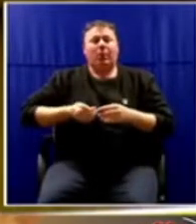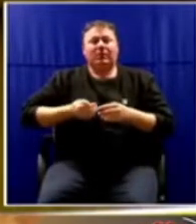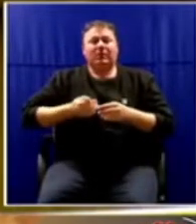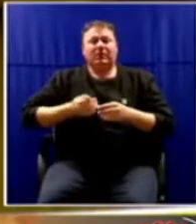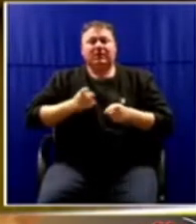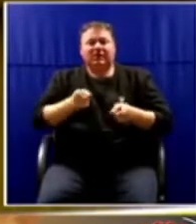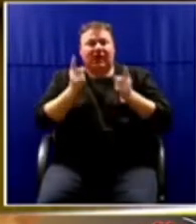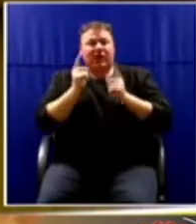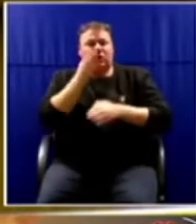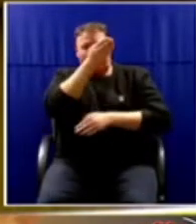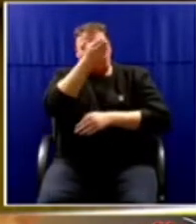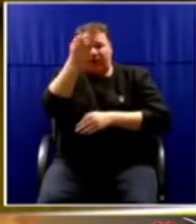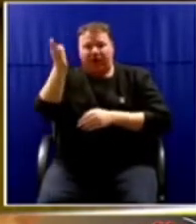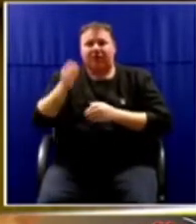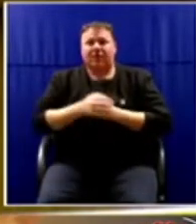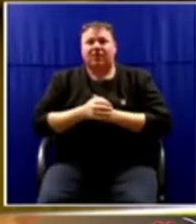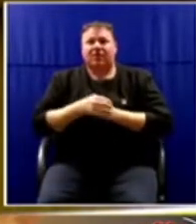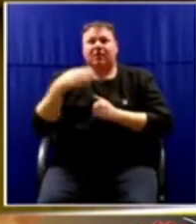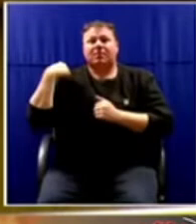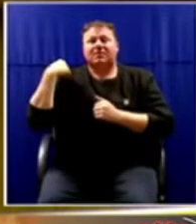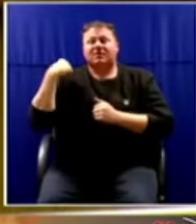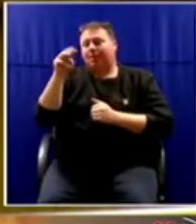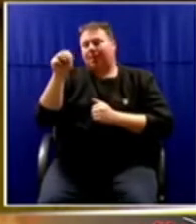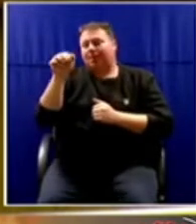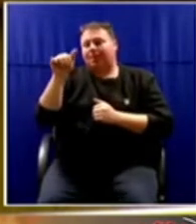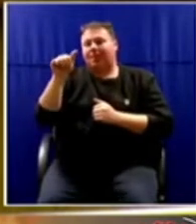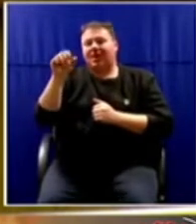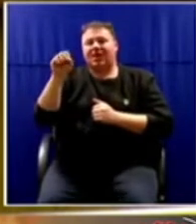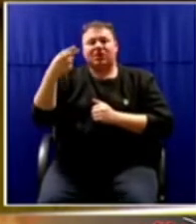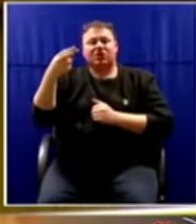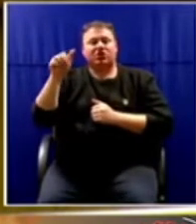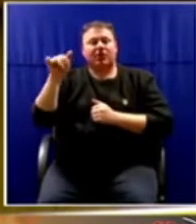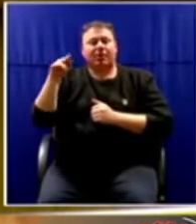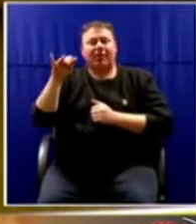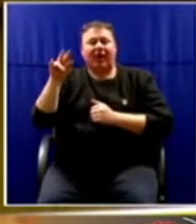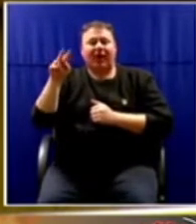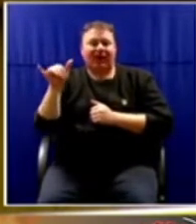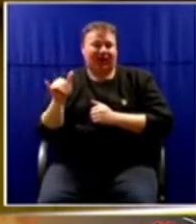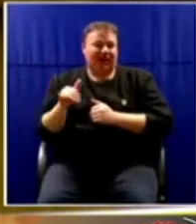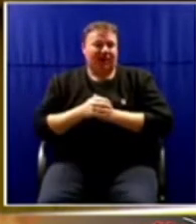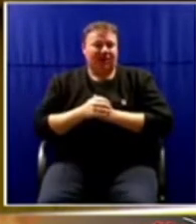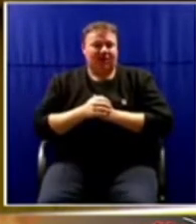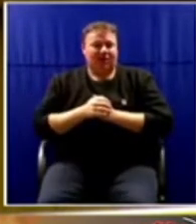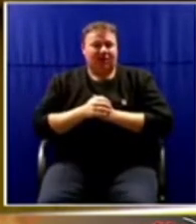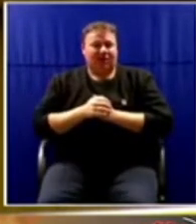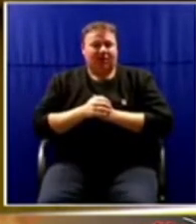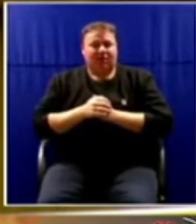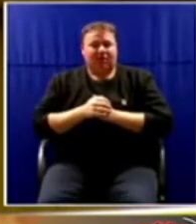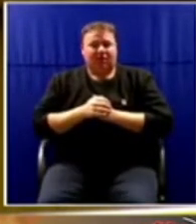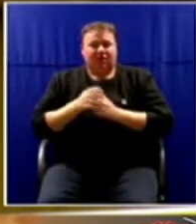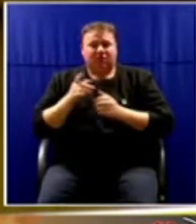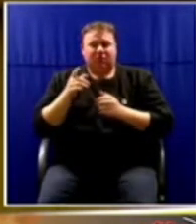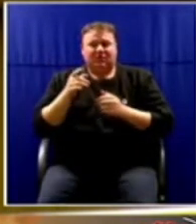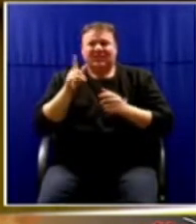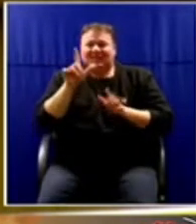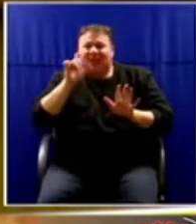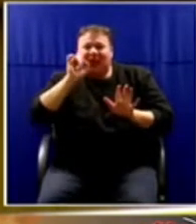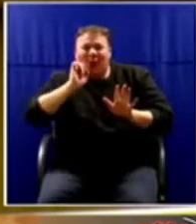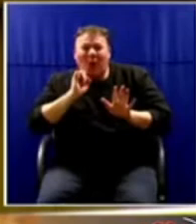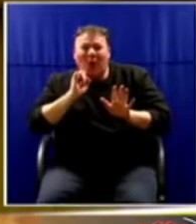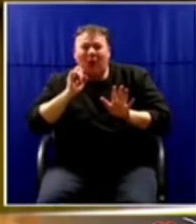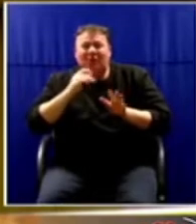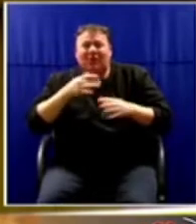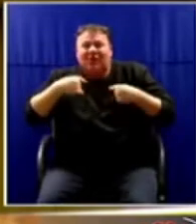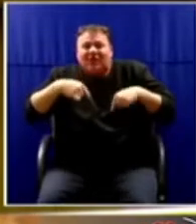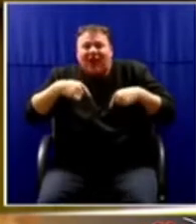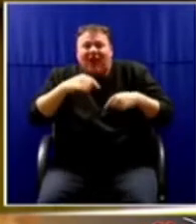Minister Mashabane, wherever you are, seven-year-olds are being raised in a society where they fear for their mother's